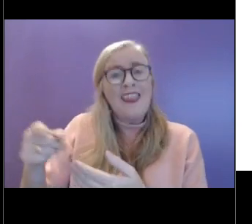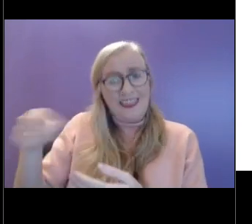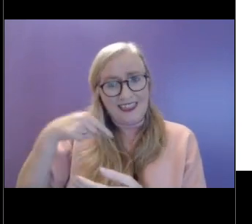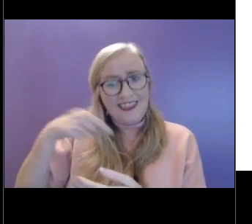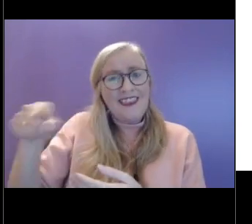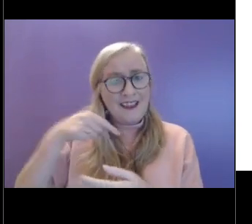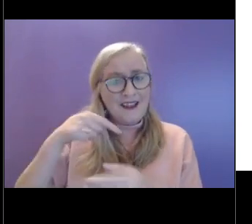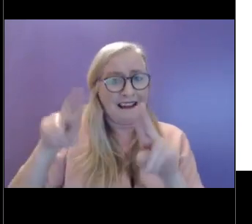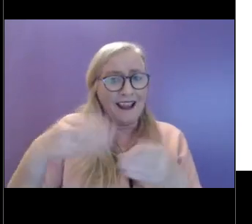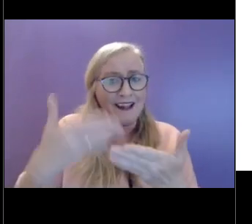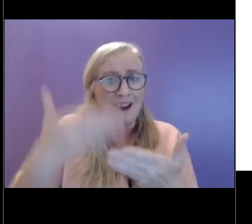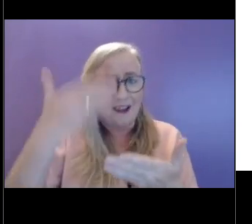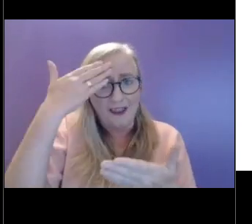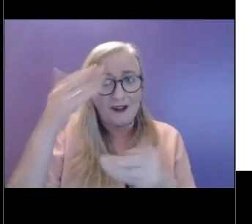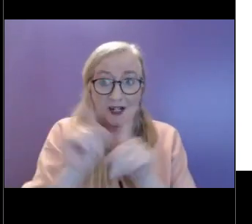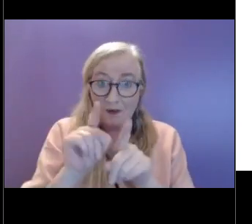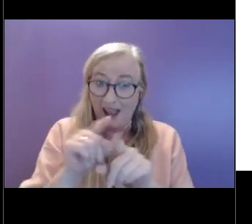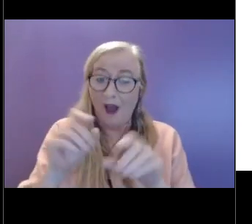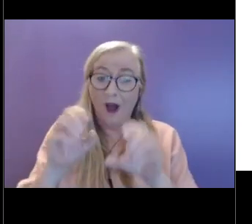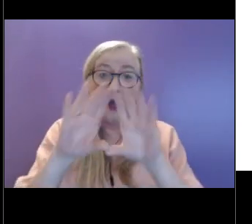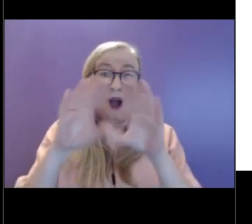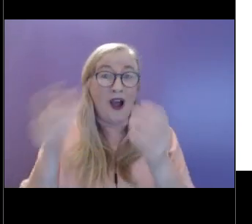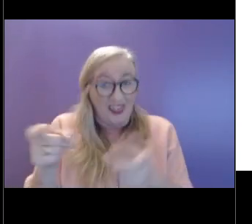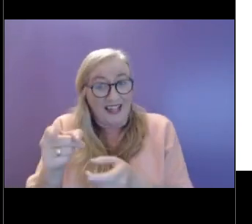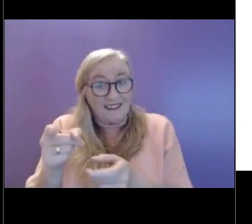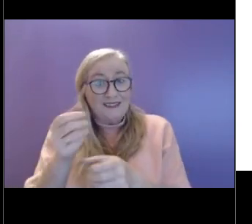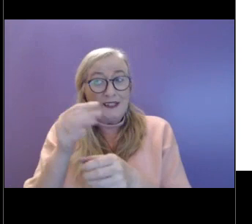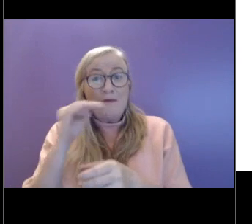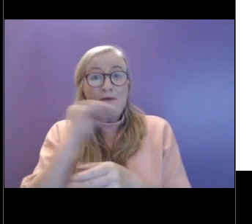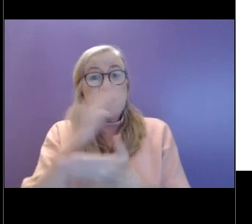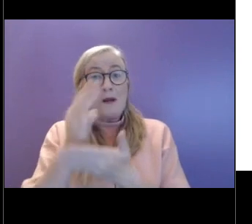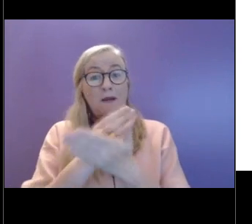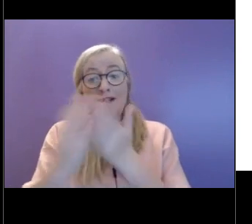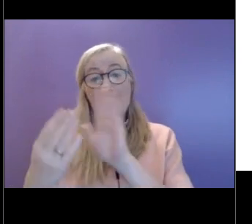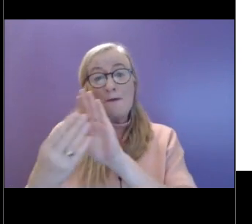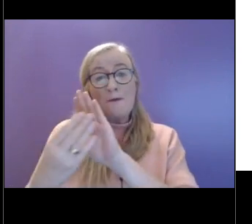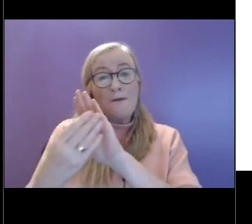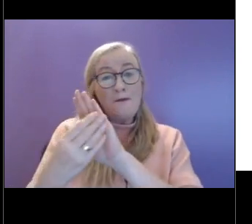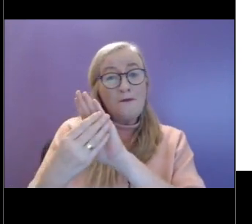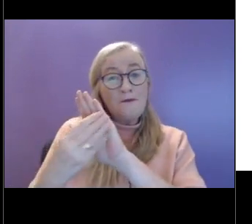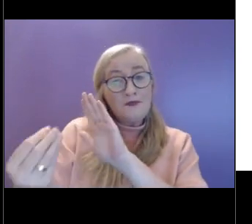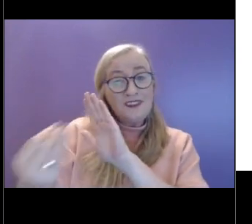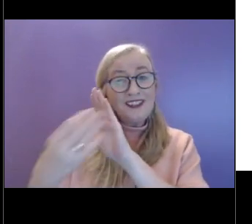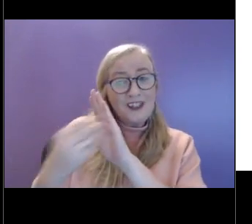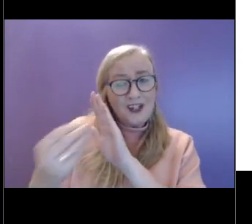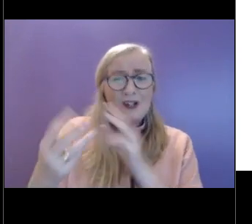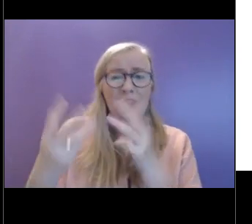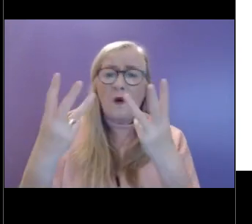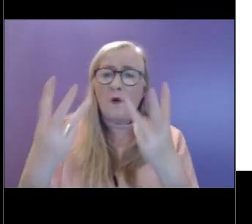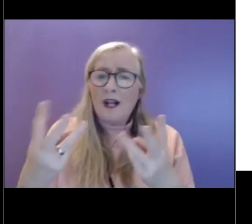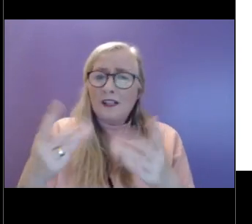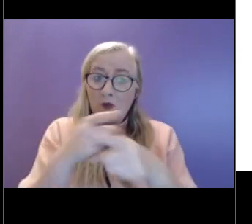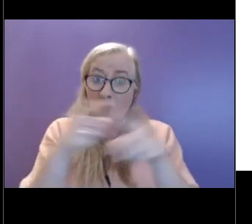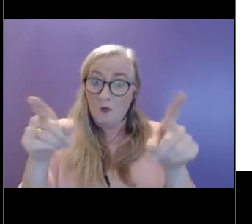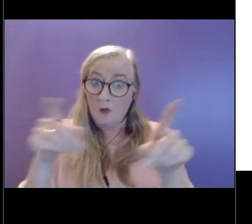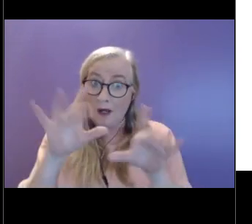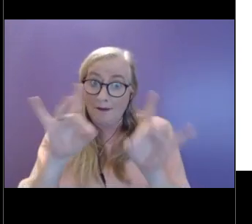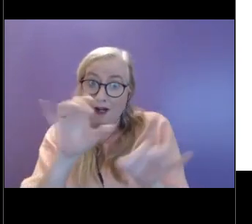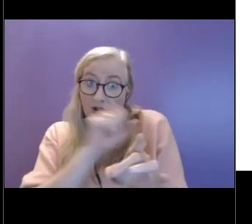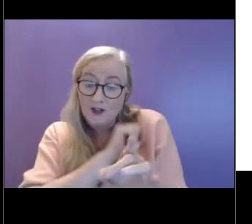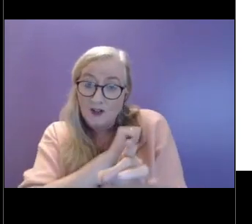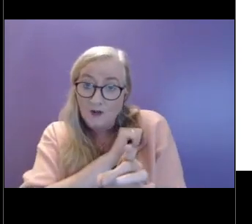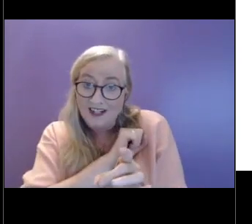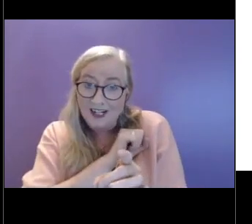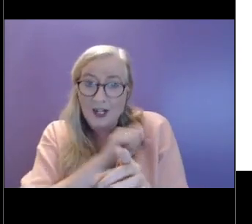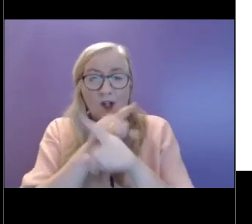vital for for modelling. So we just wanted to make sure that people have some of